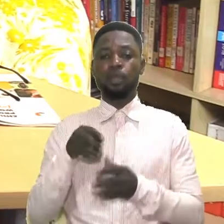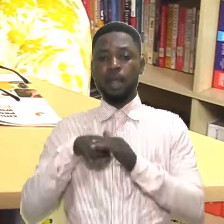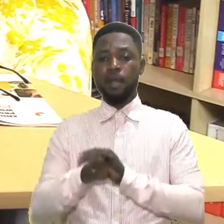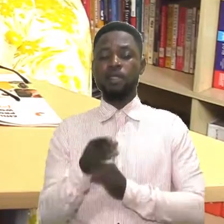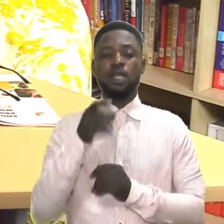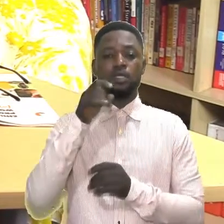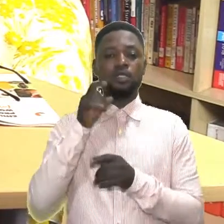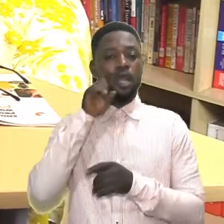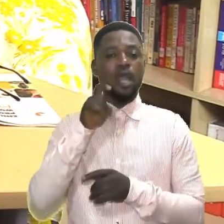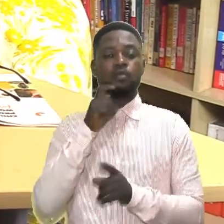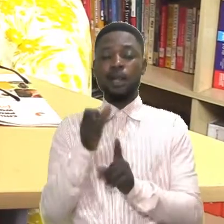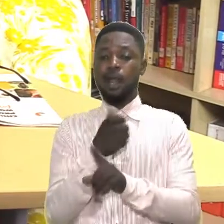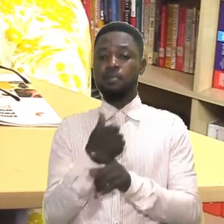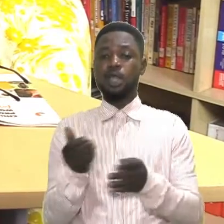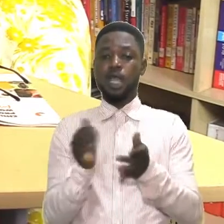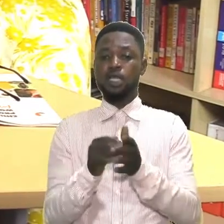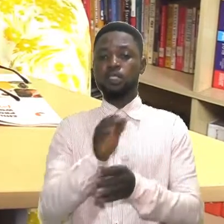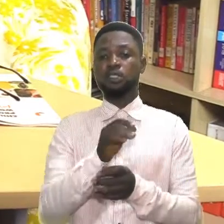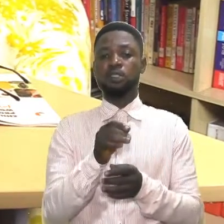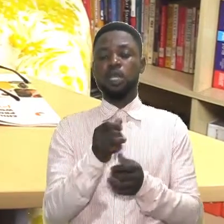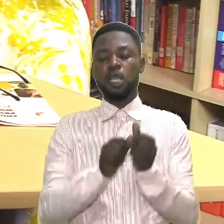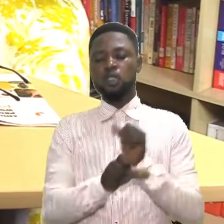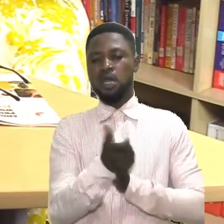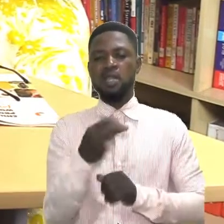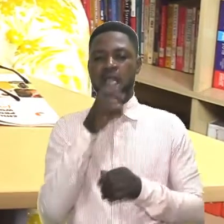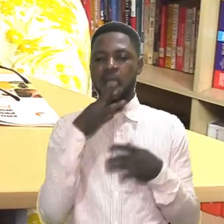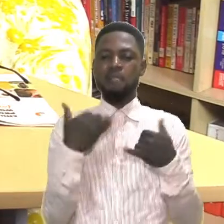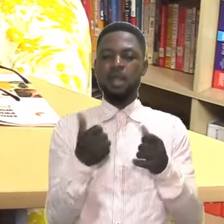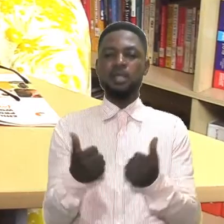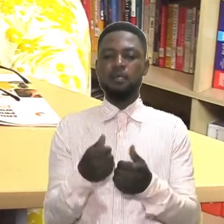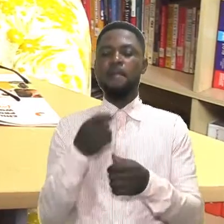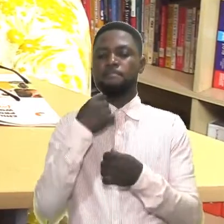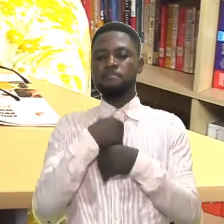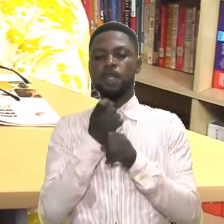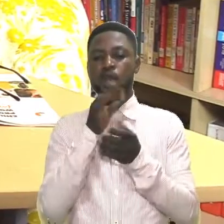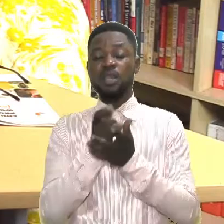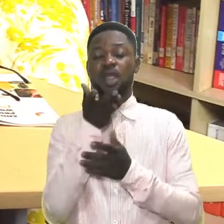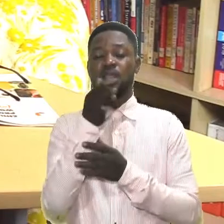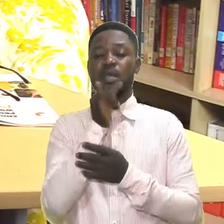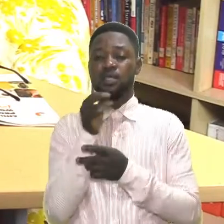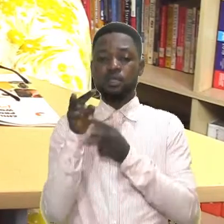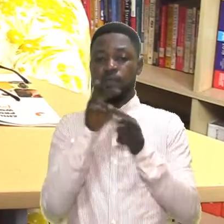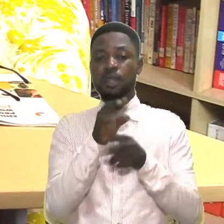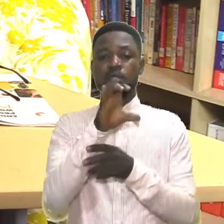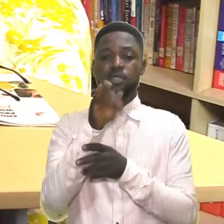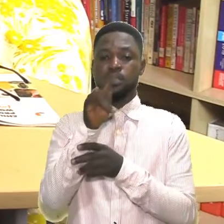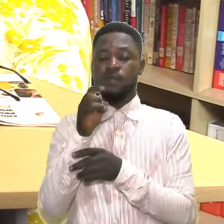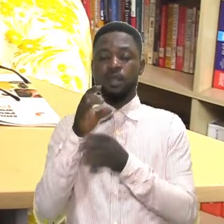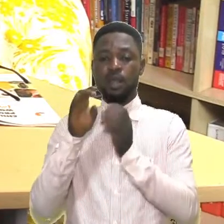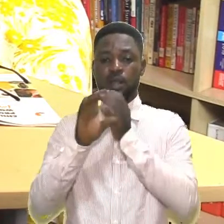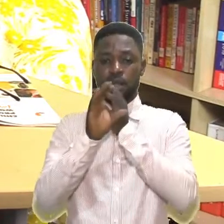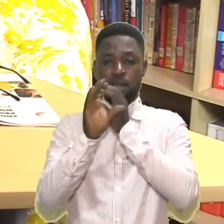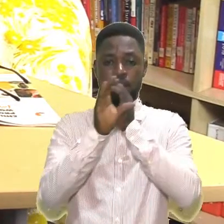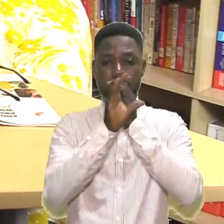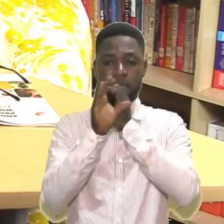Children perpetrate sexual abuse against each other. Don't just say, they are playing alone in the field. Always ensure there is supervision. CCTV cameras